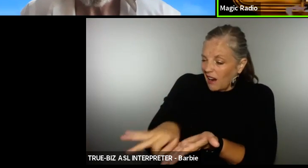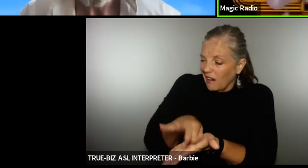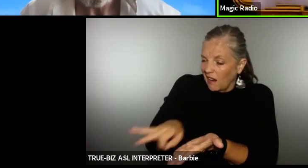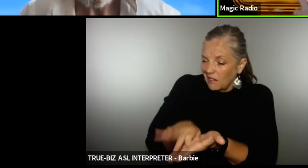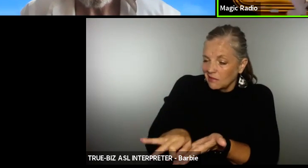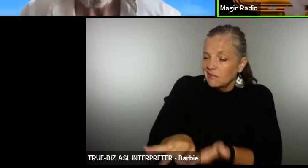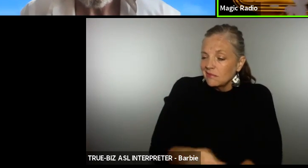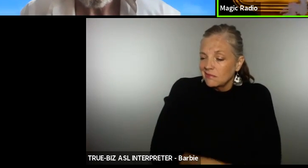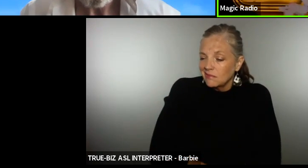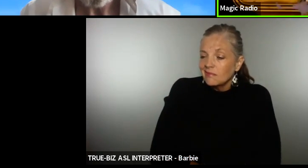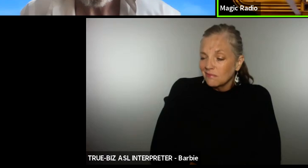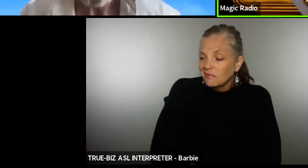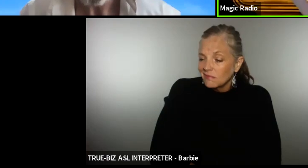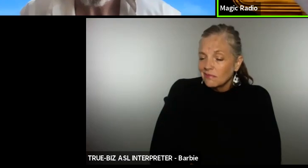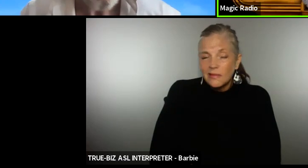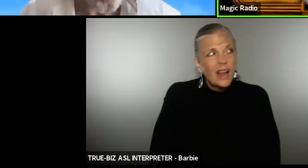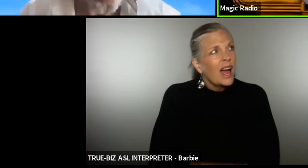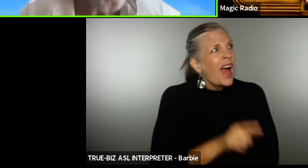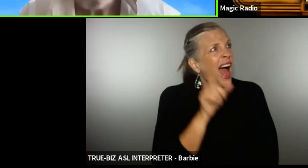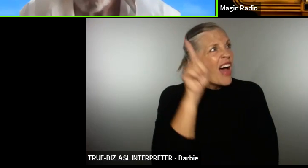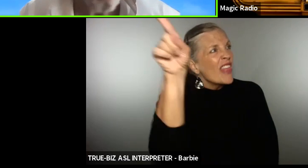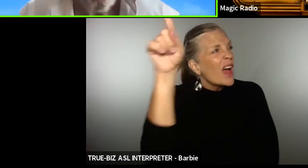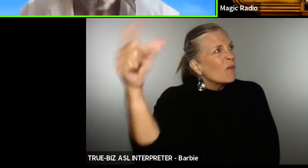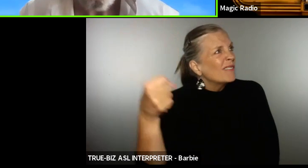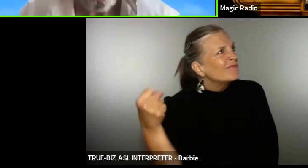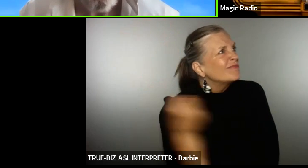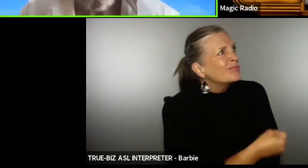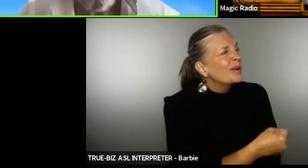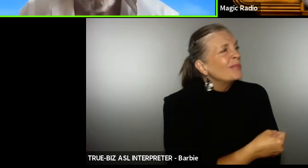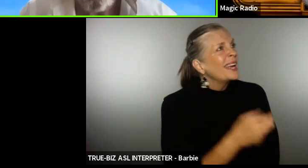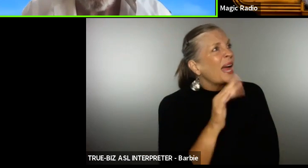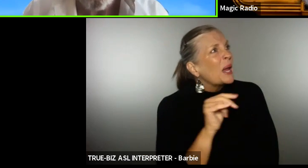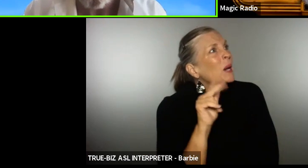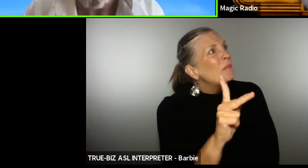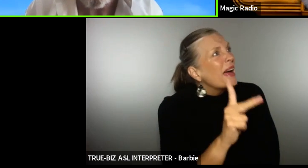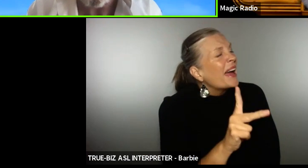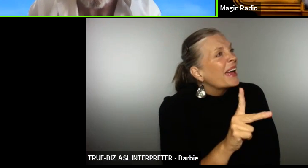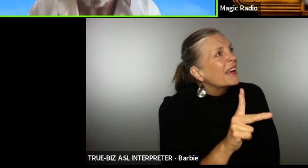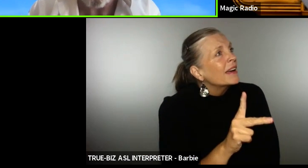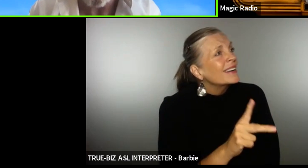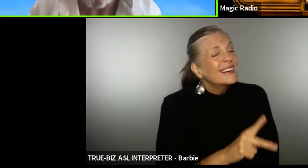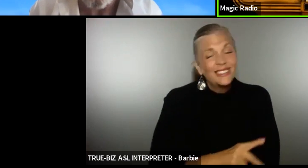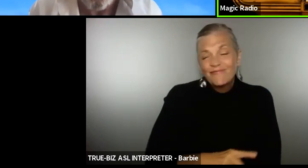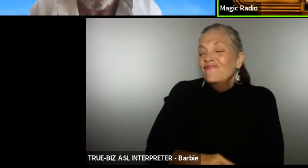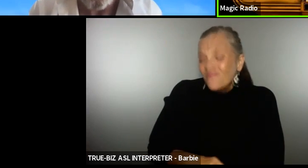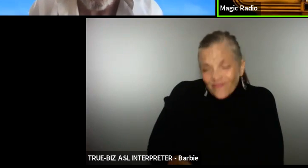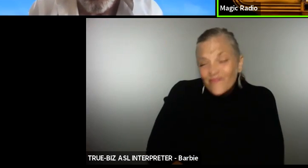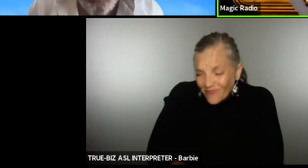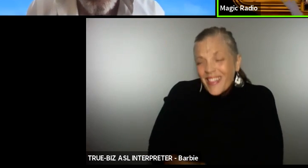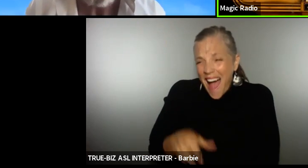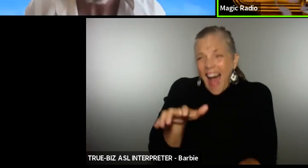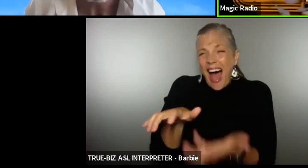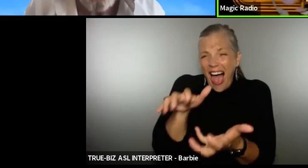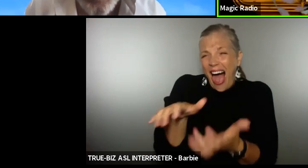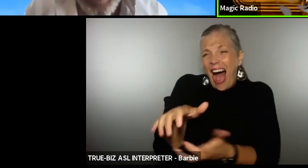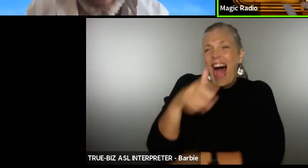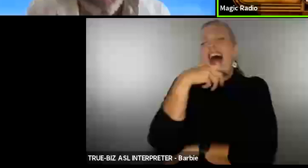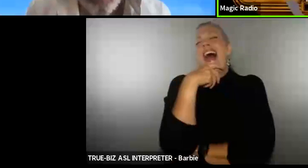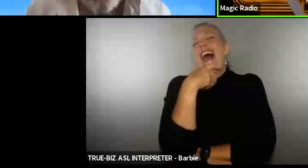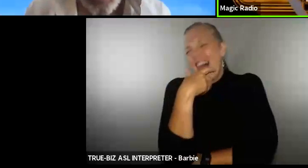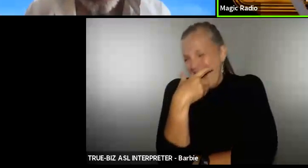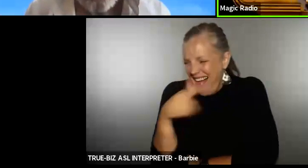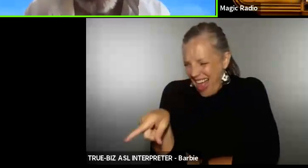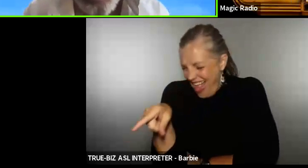me in a bank yes they are in an office to worst